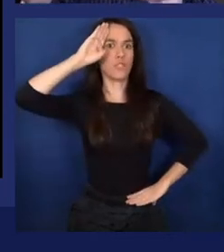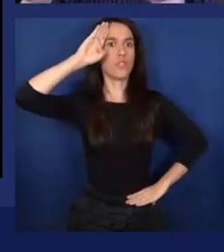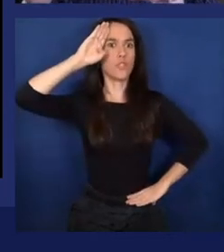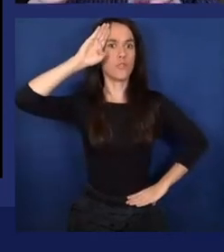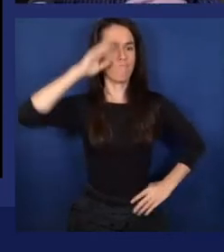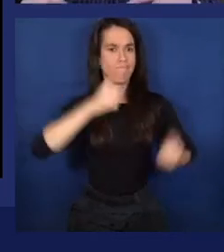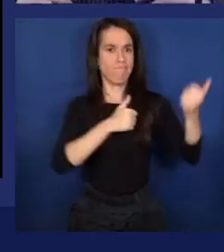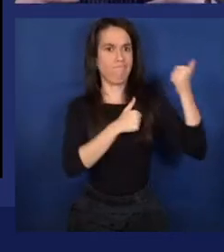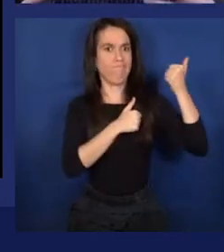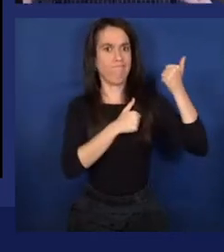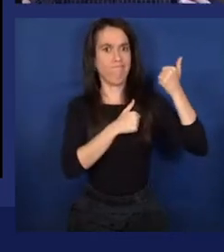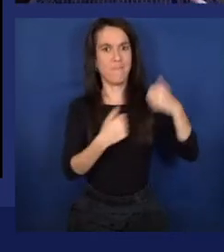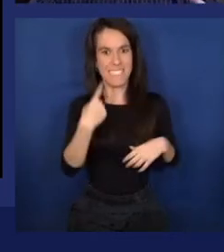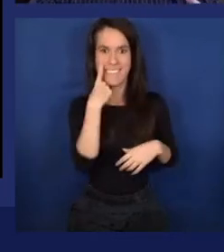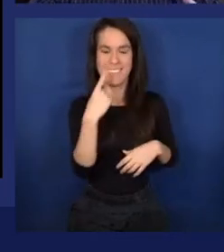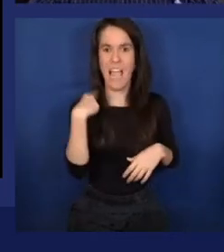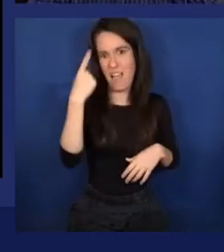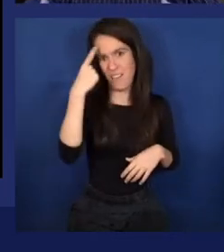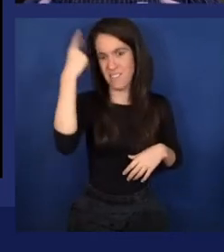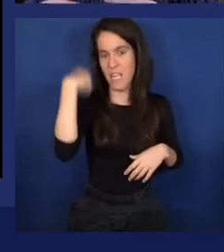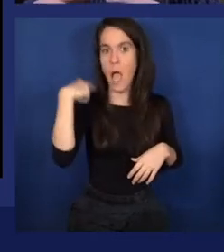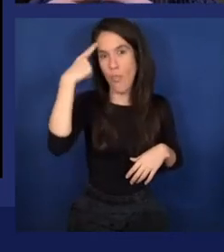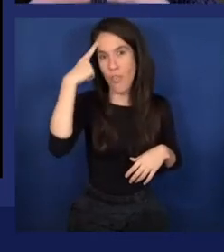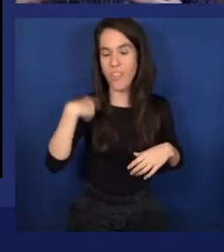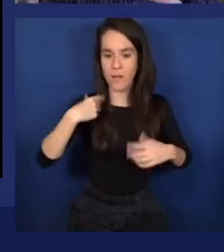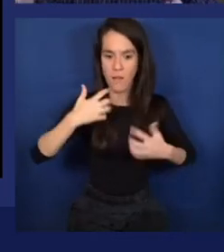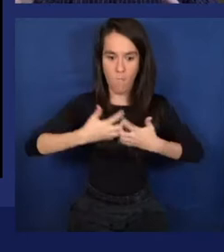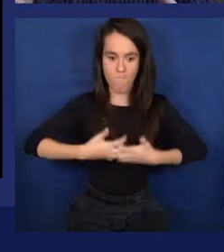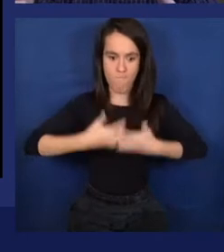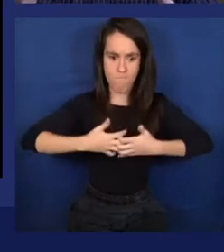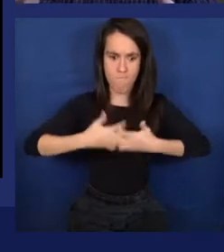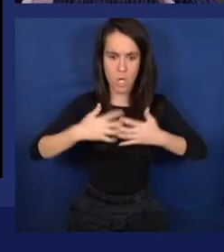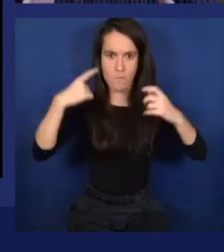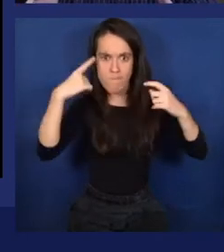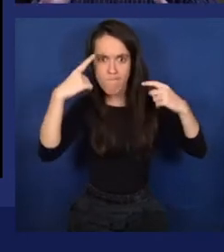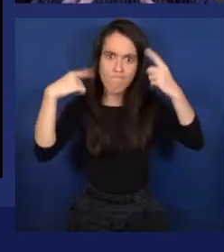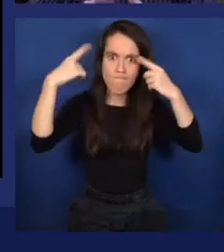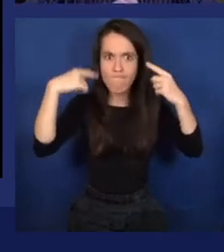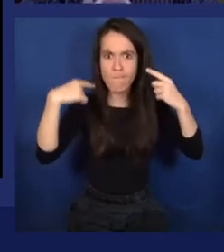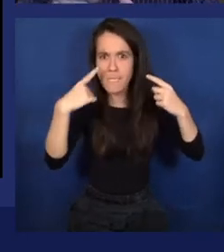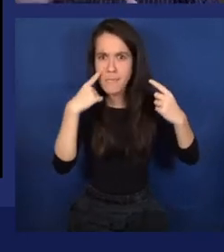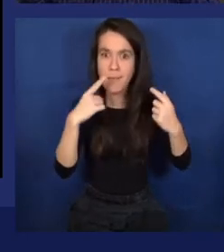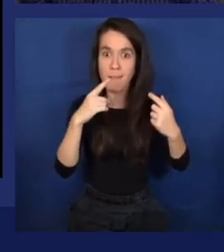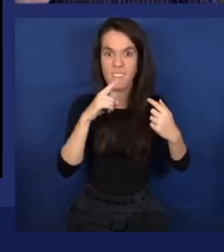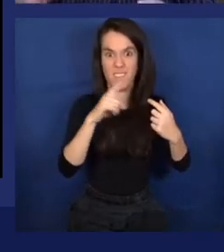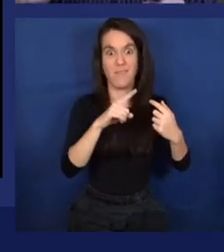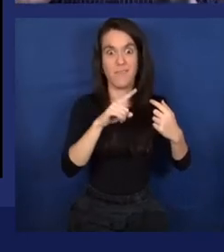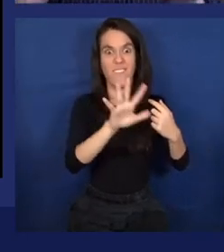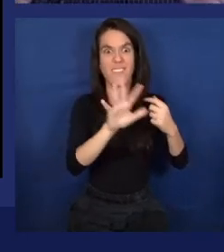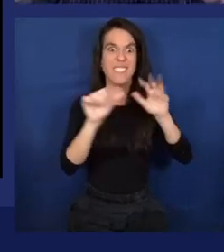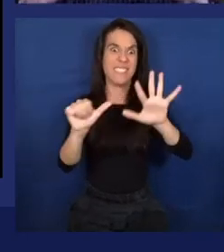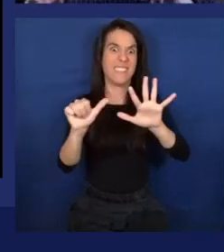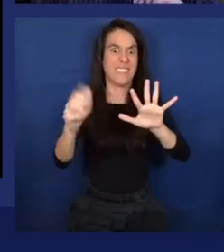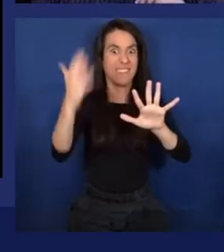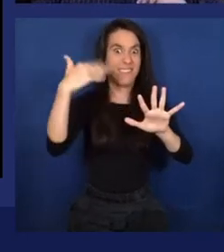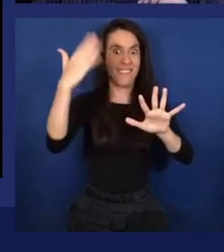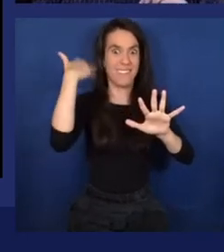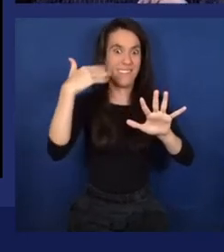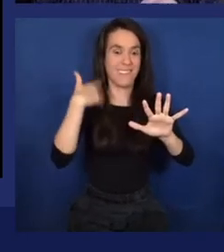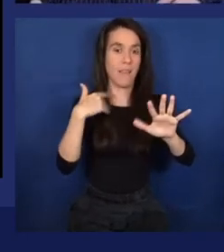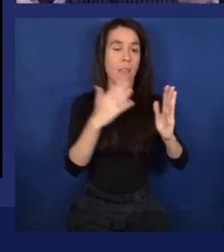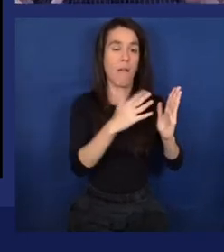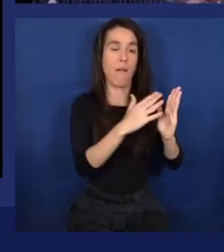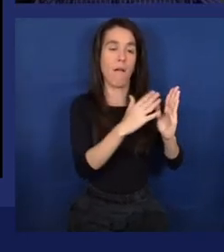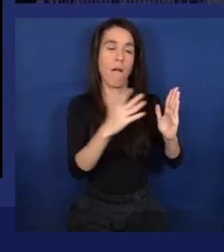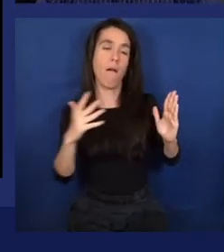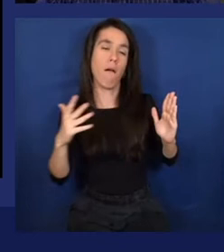sold this idea that we can build this remarkable machine. They're already predicting by 1956 that in the 1980s, artificial intelligence will